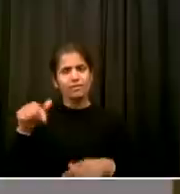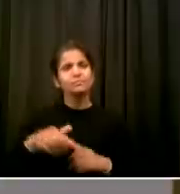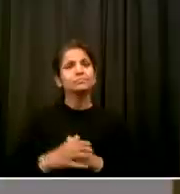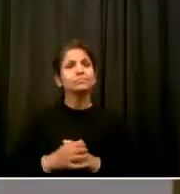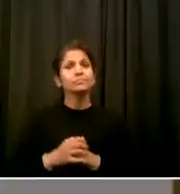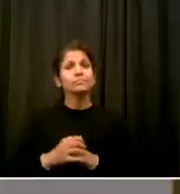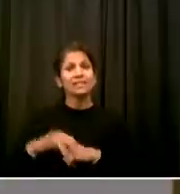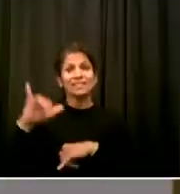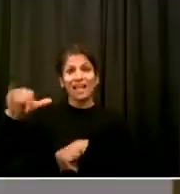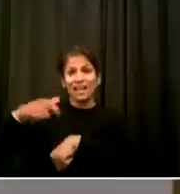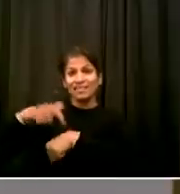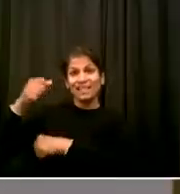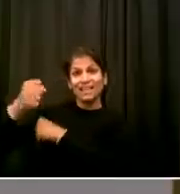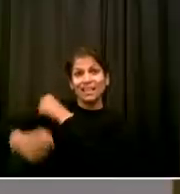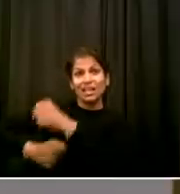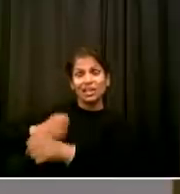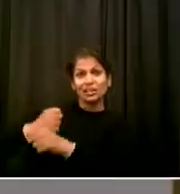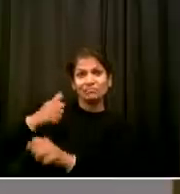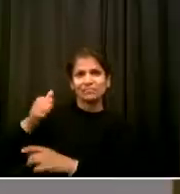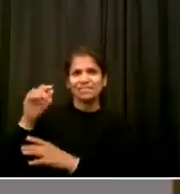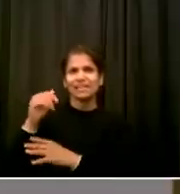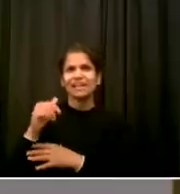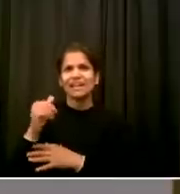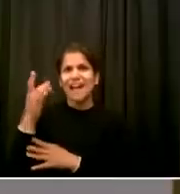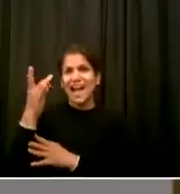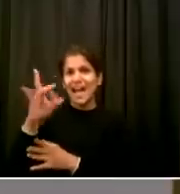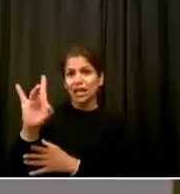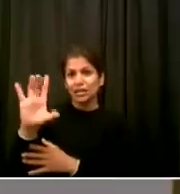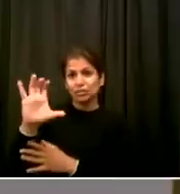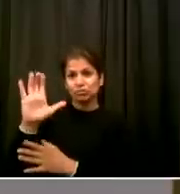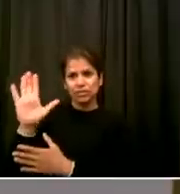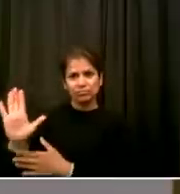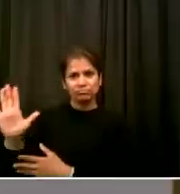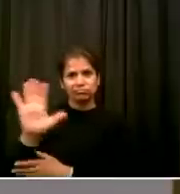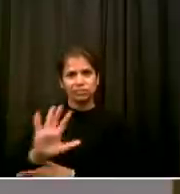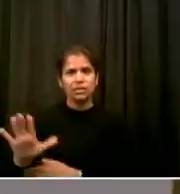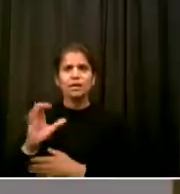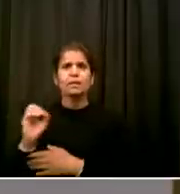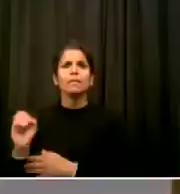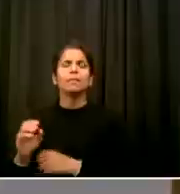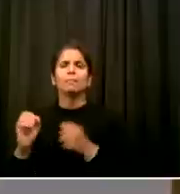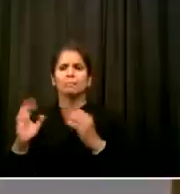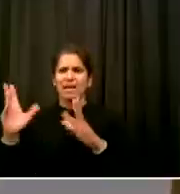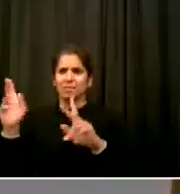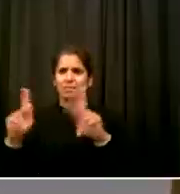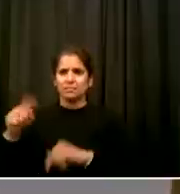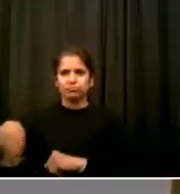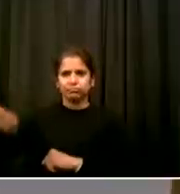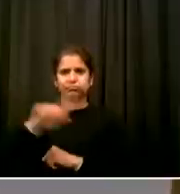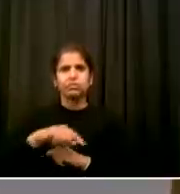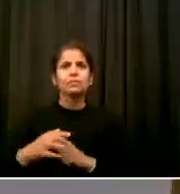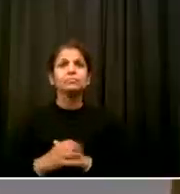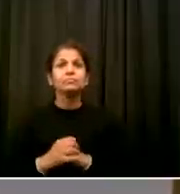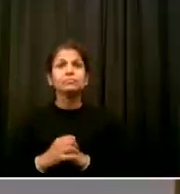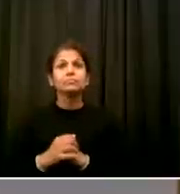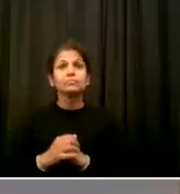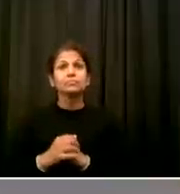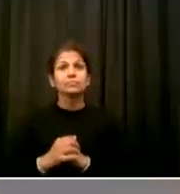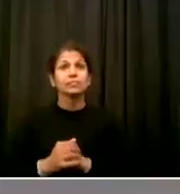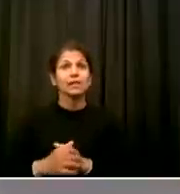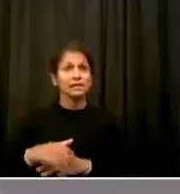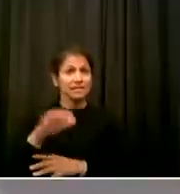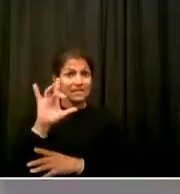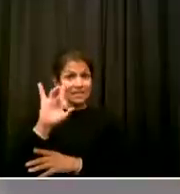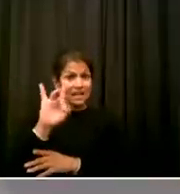so hard fought? The bodies of black slaves in 1861 represented the largest